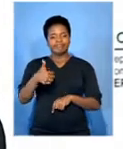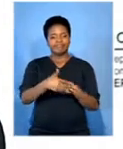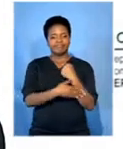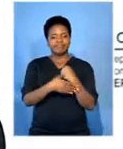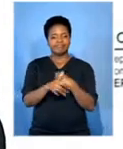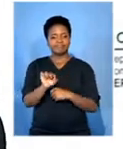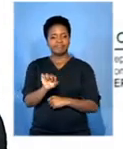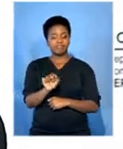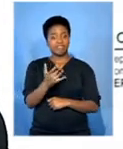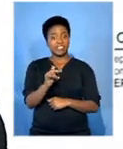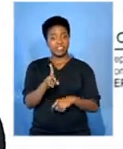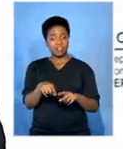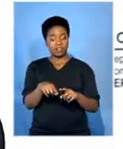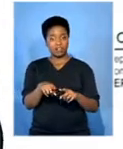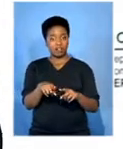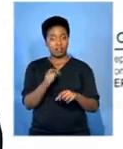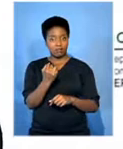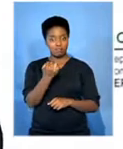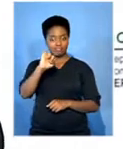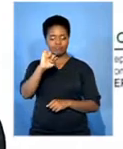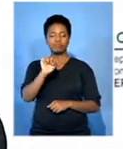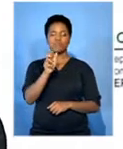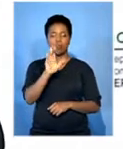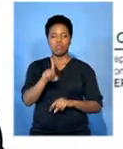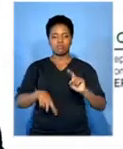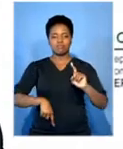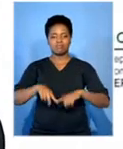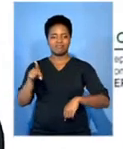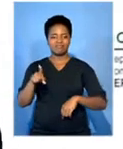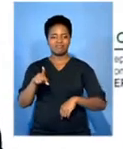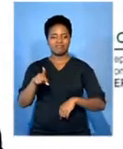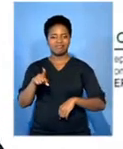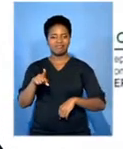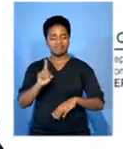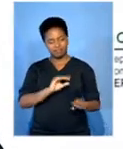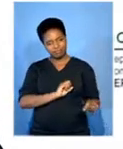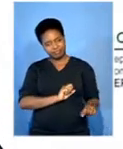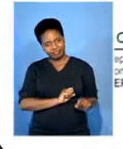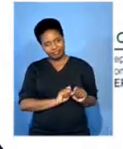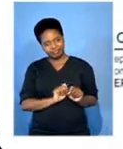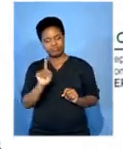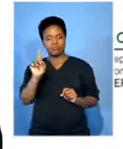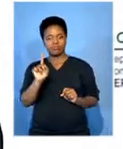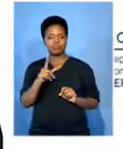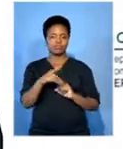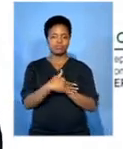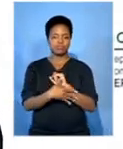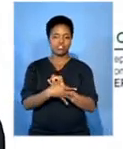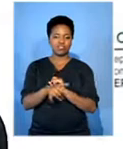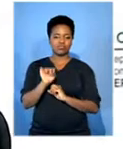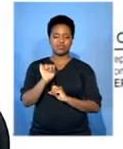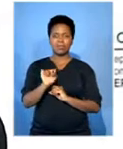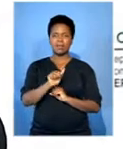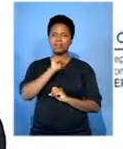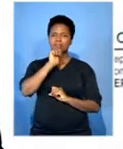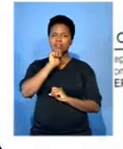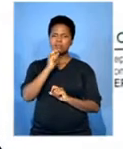you have been declined, then you'll be deported. But it doesn't mean when you are applying for any of those, whether